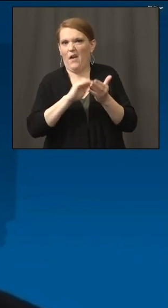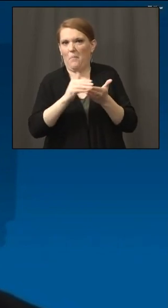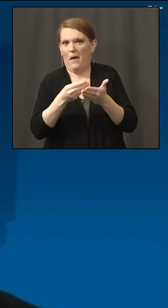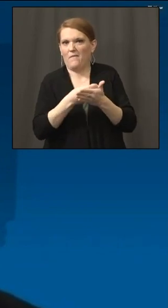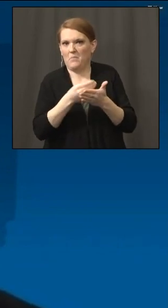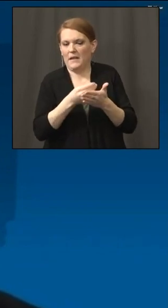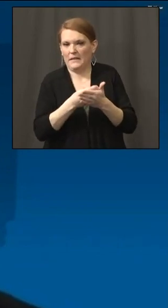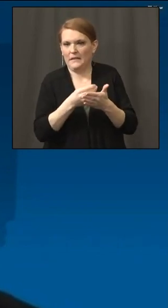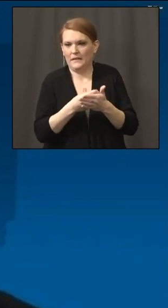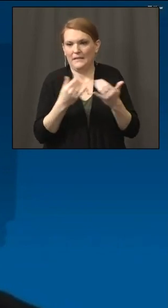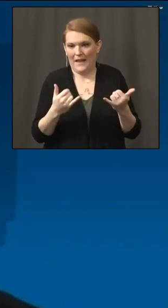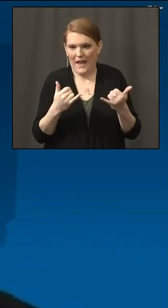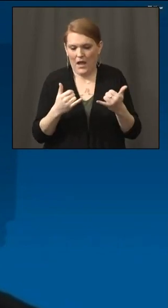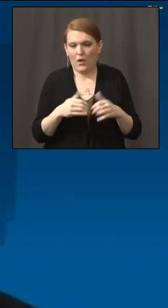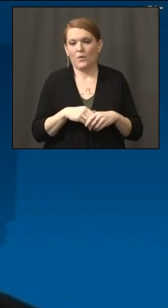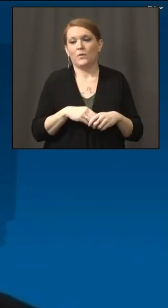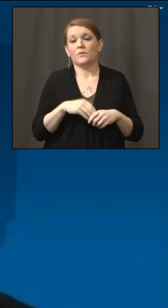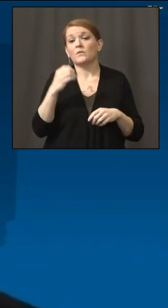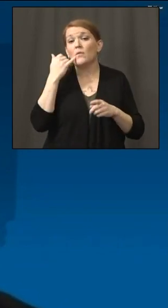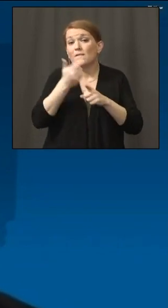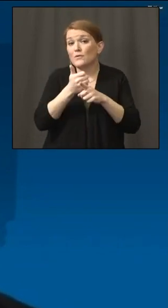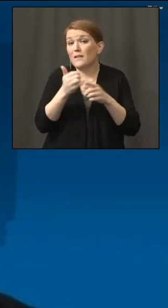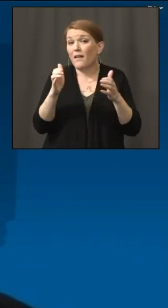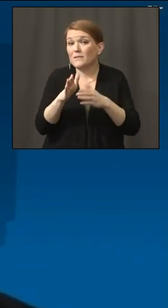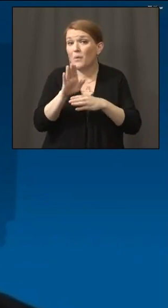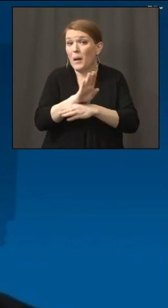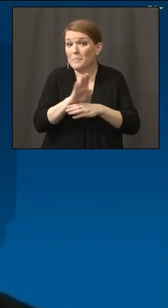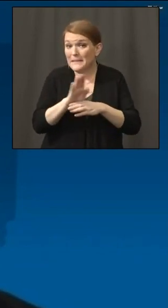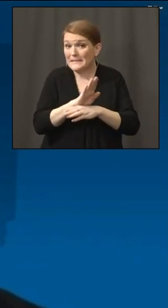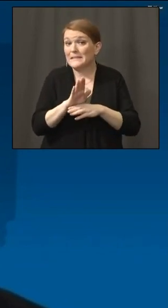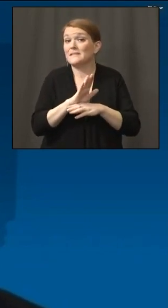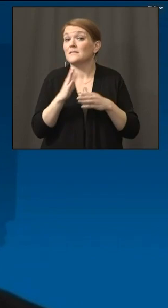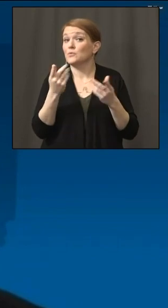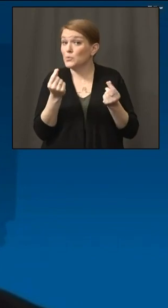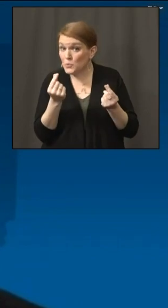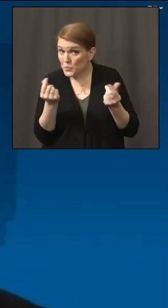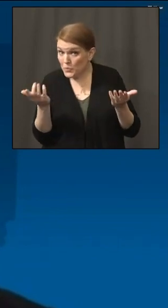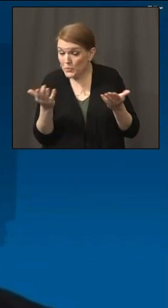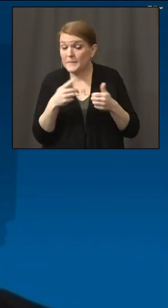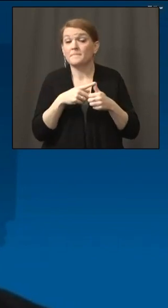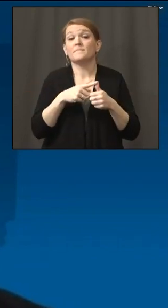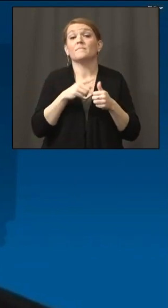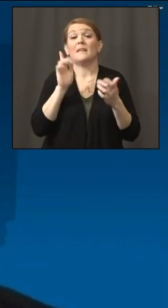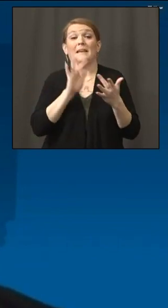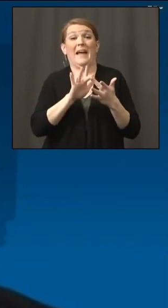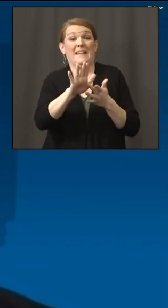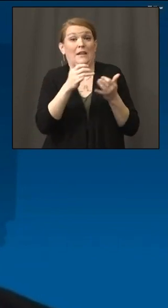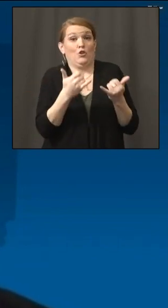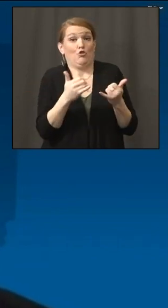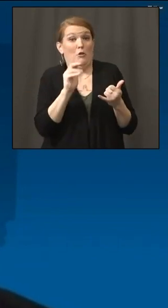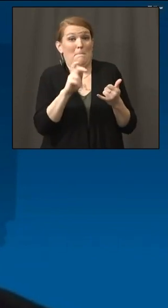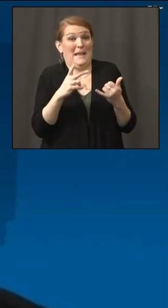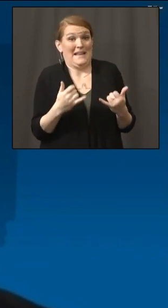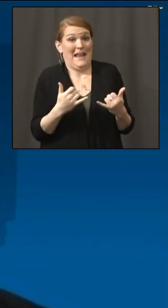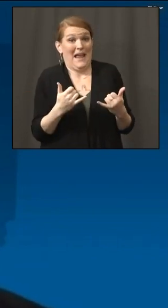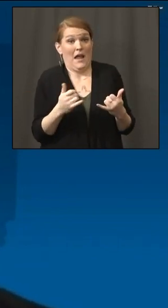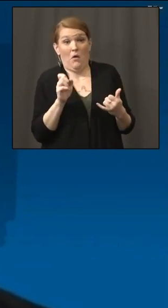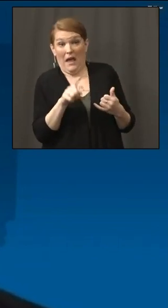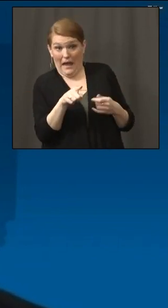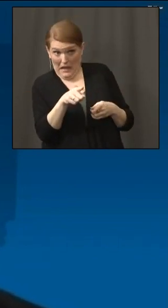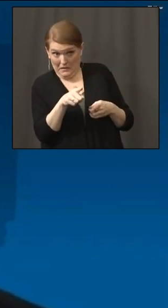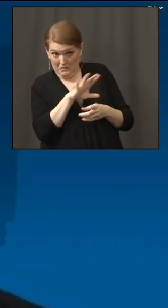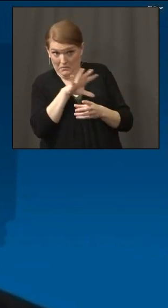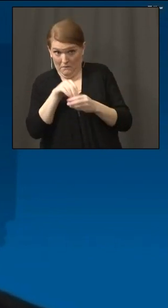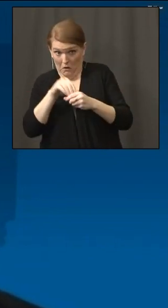for businesses. So if you are a small business, I would recommend you do the following. Contact your current bank to determine if they will be